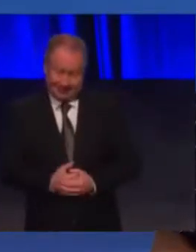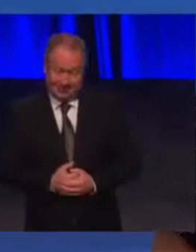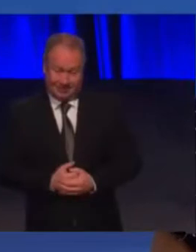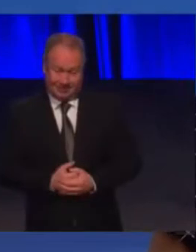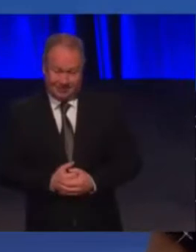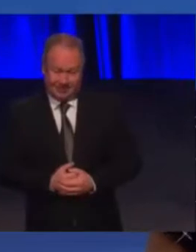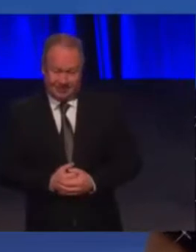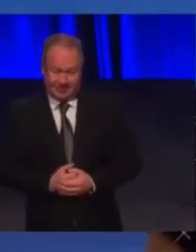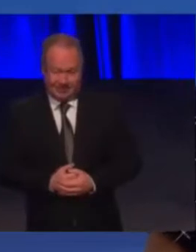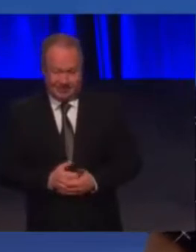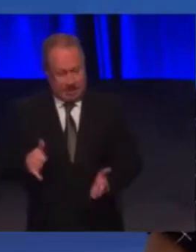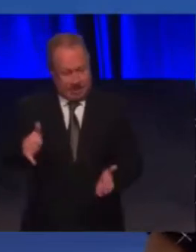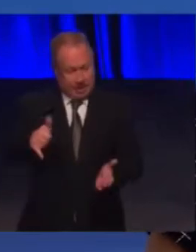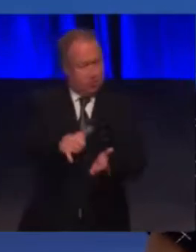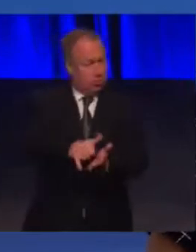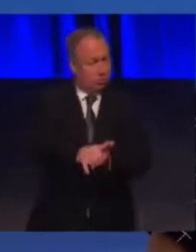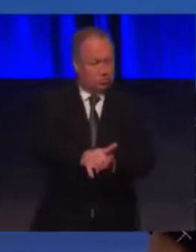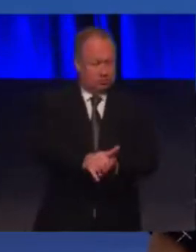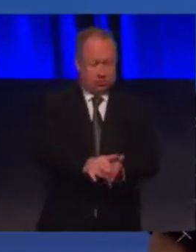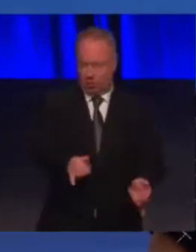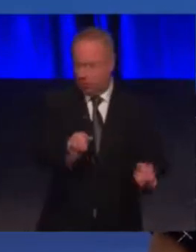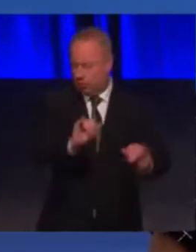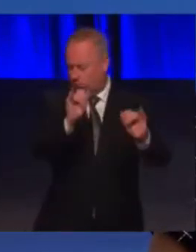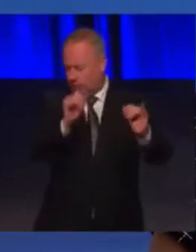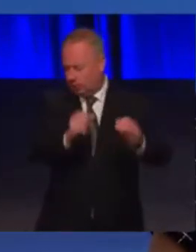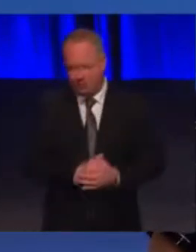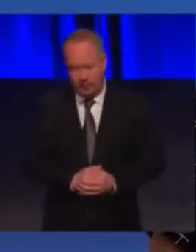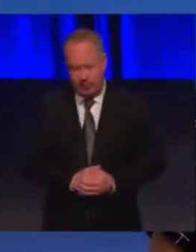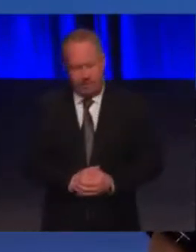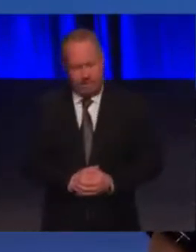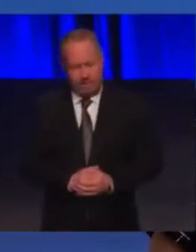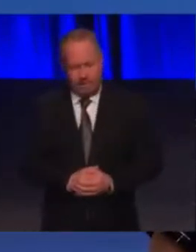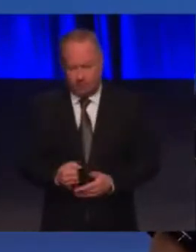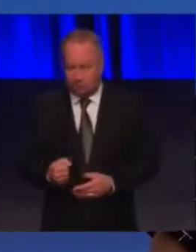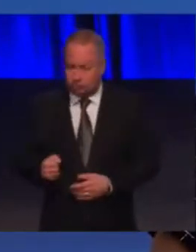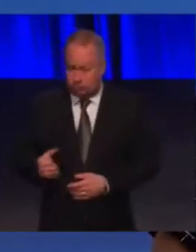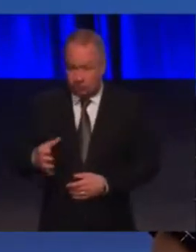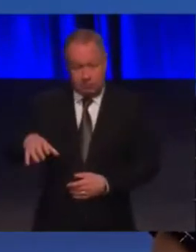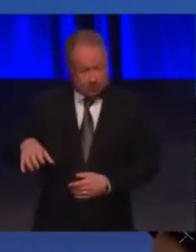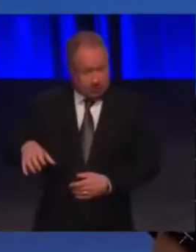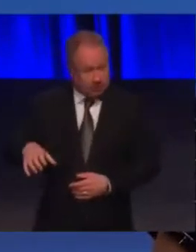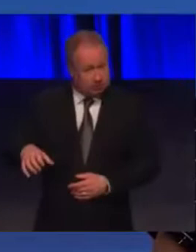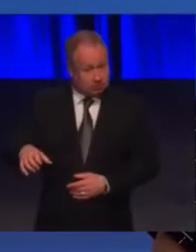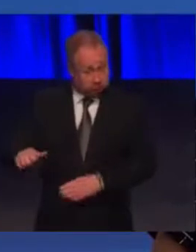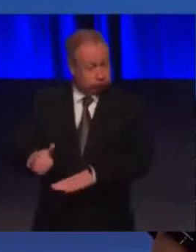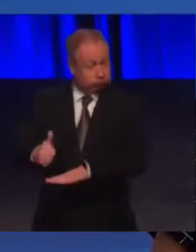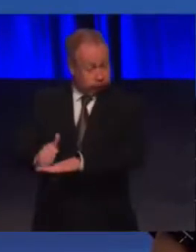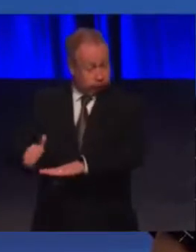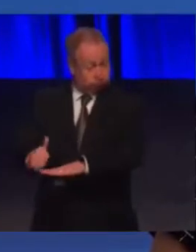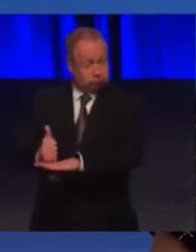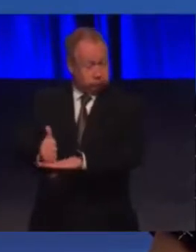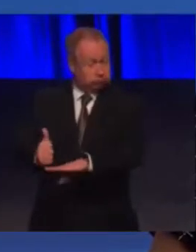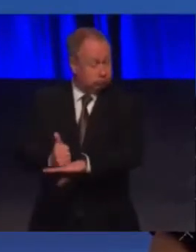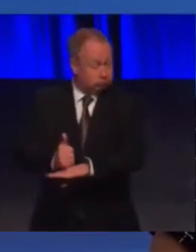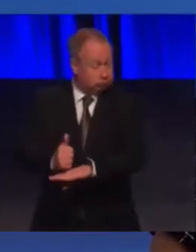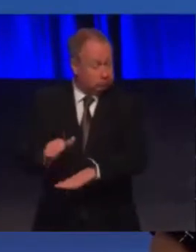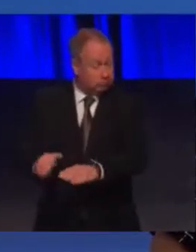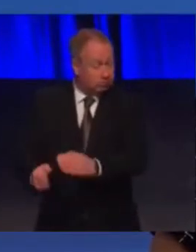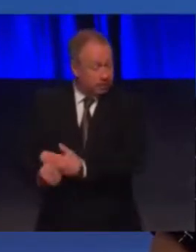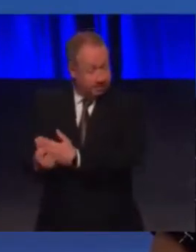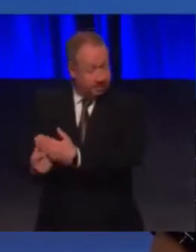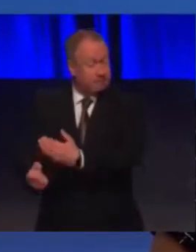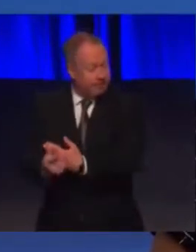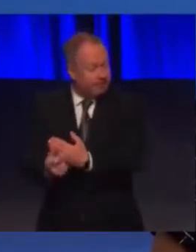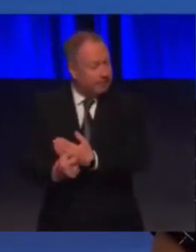But airports are just a nightmare. More railway stations are installing our toilets. I think,